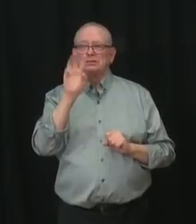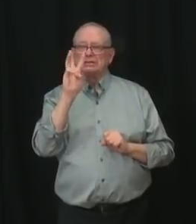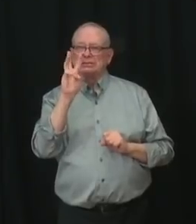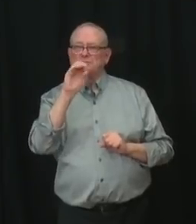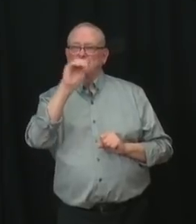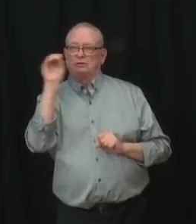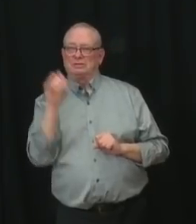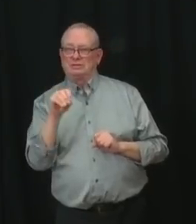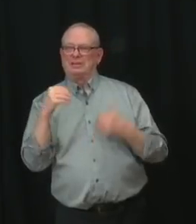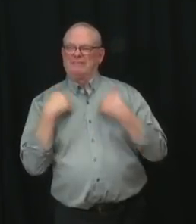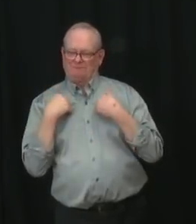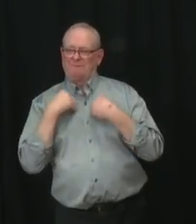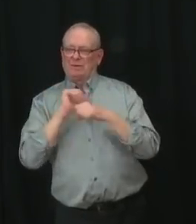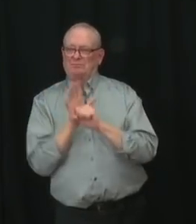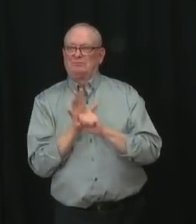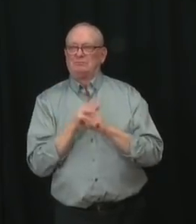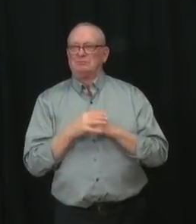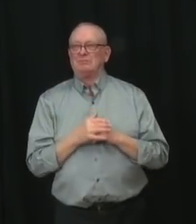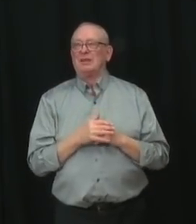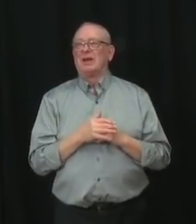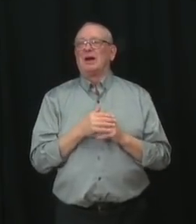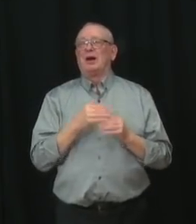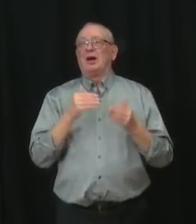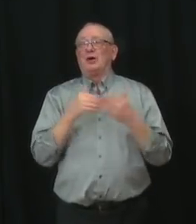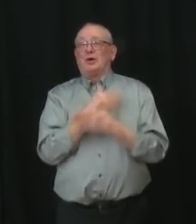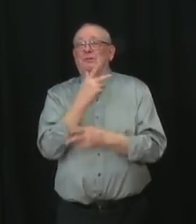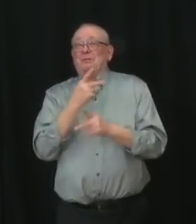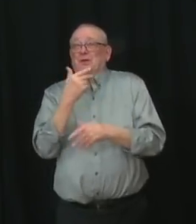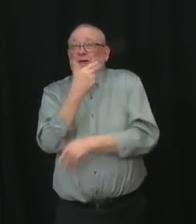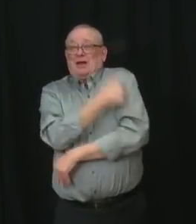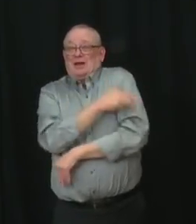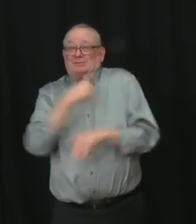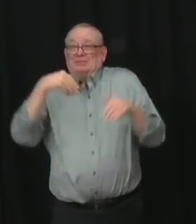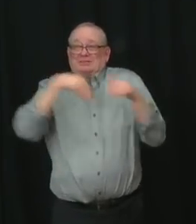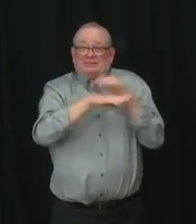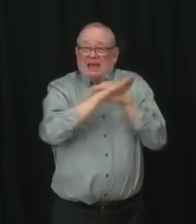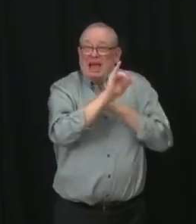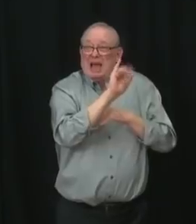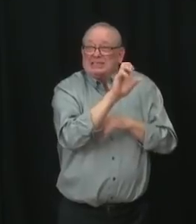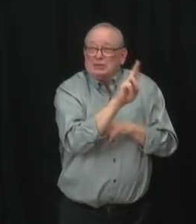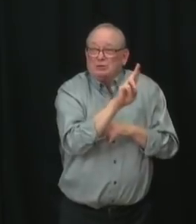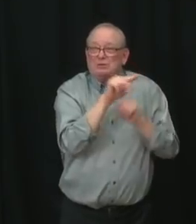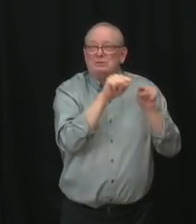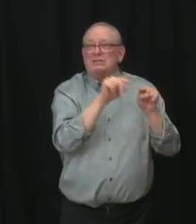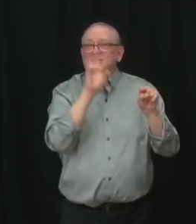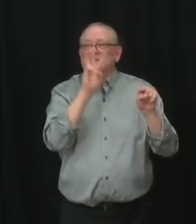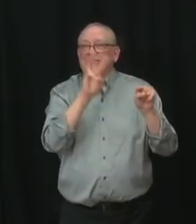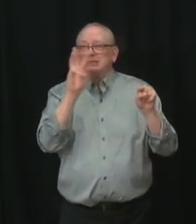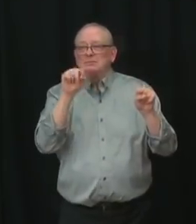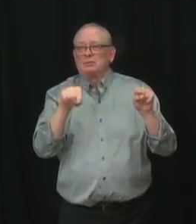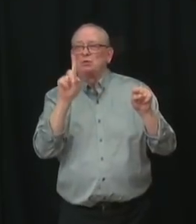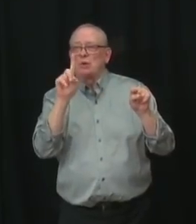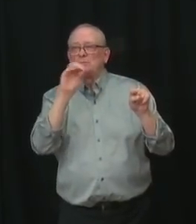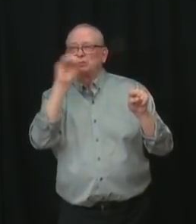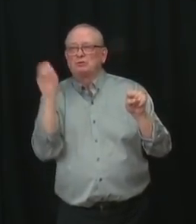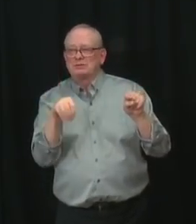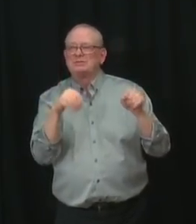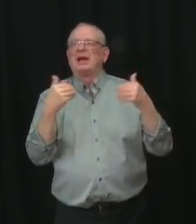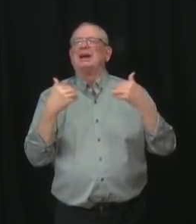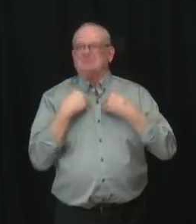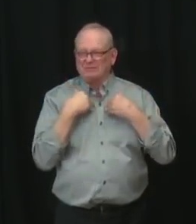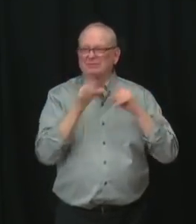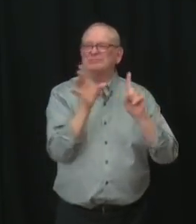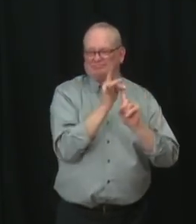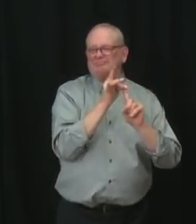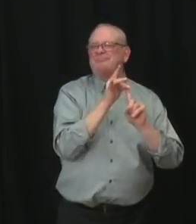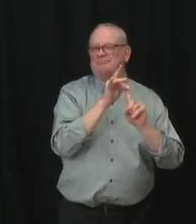with COVID-19, where COVID is an incidental infection unrelated to the admission or it's unclear whether or not it's